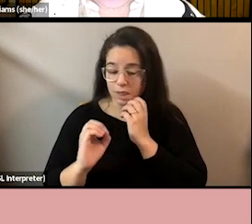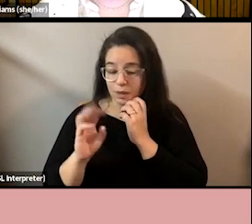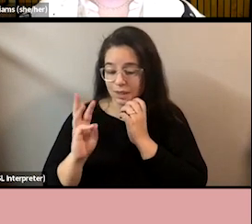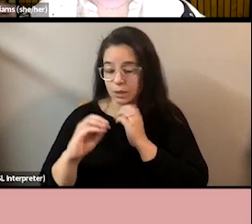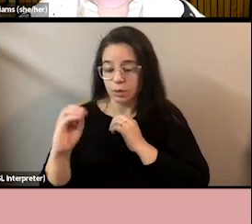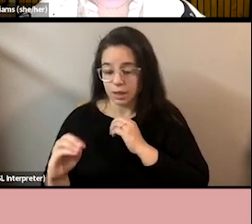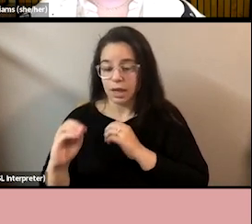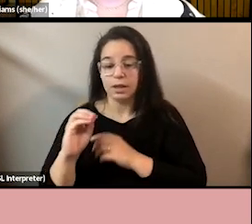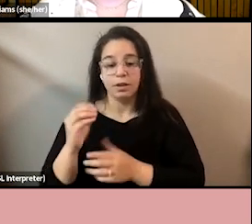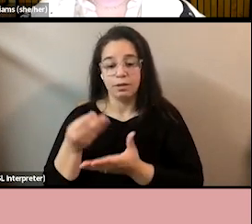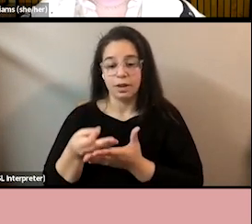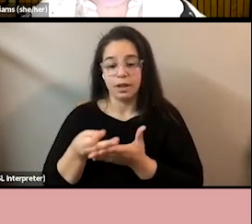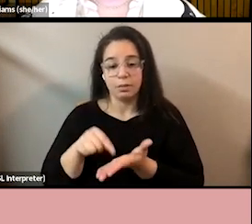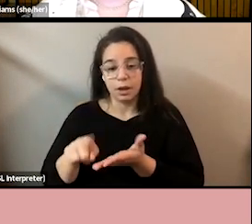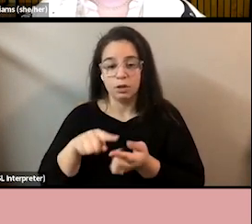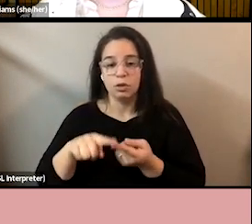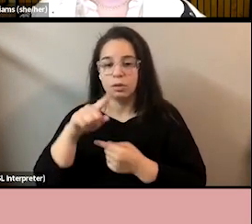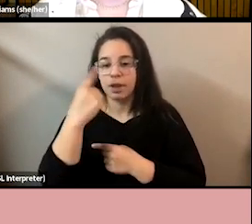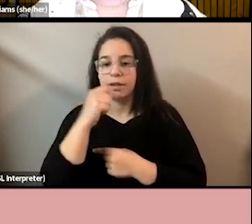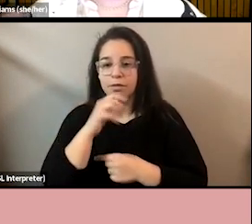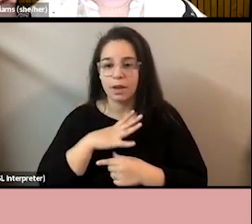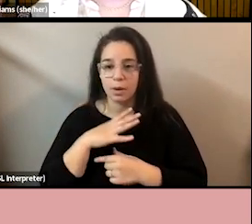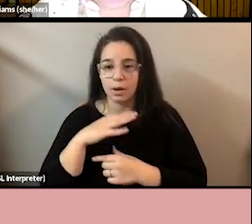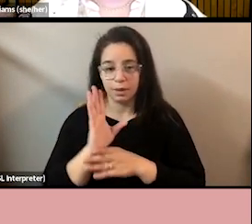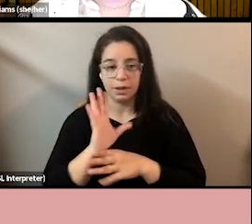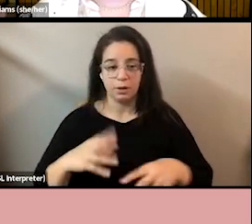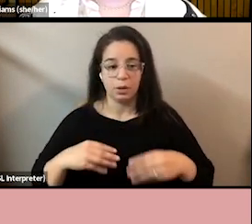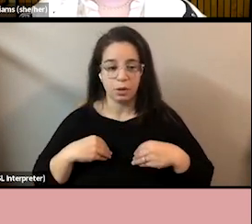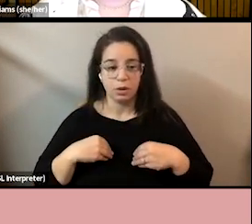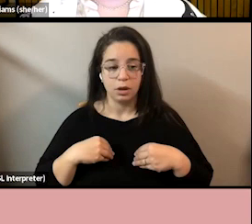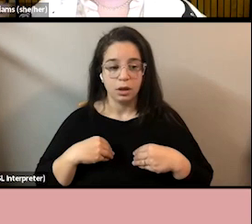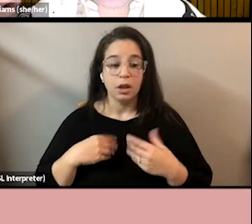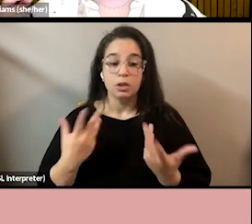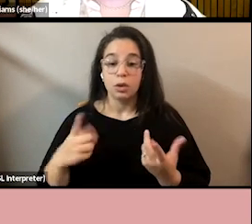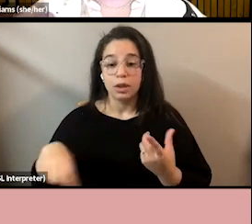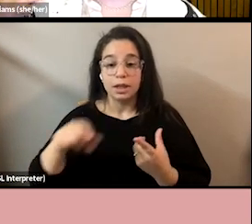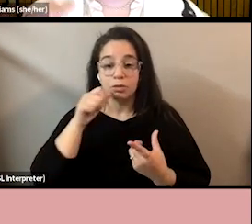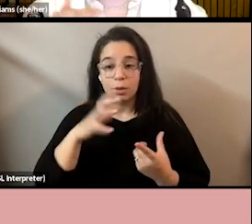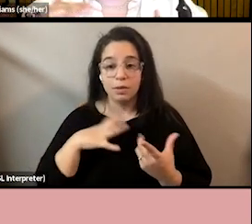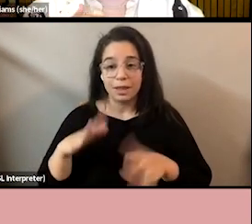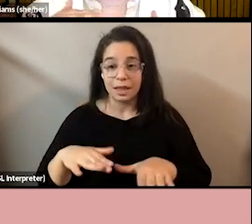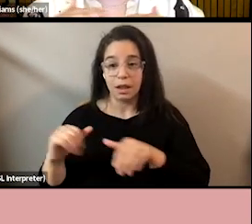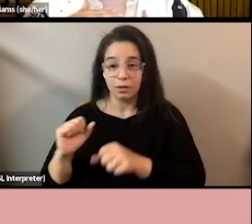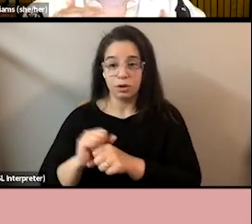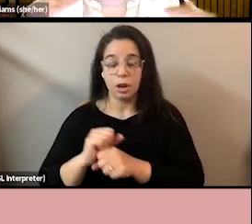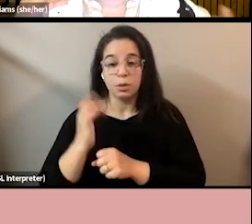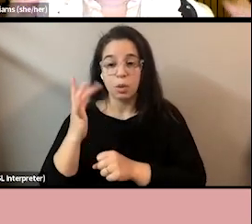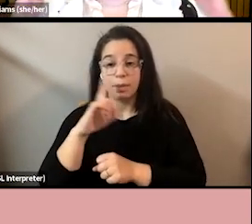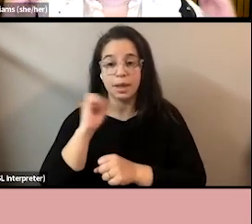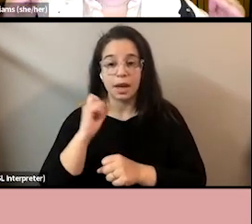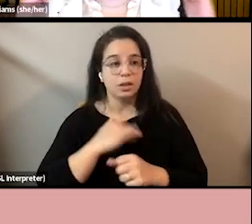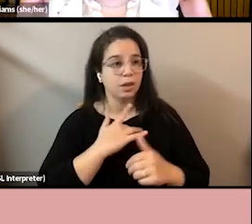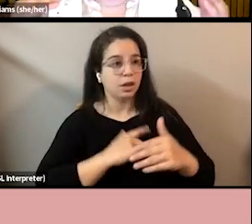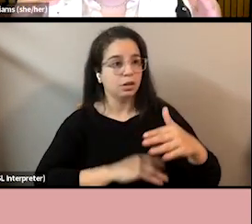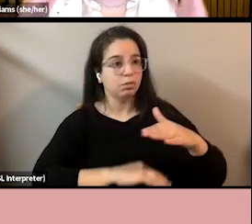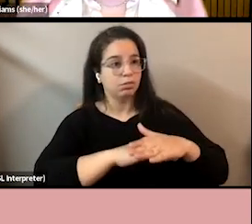VC funding goes to black female owned businesses. So these women have left their jobs because they feel that they've hit a concrete ceiling in regards